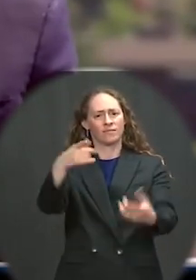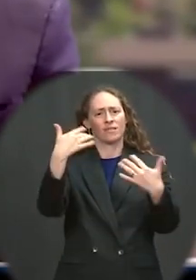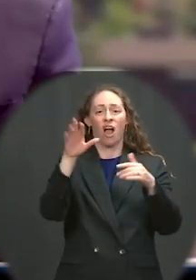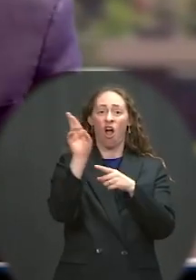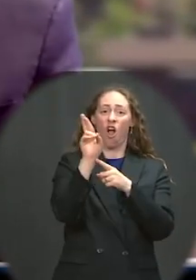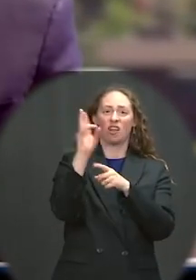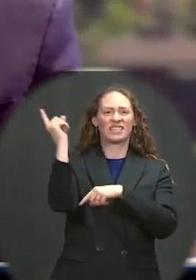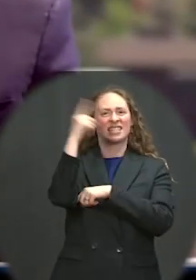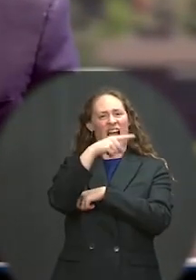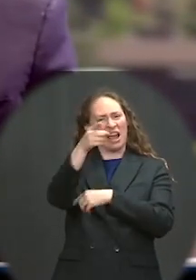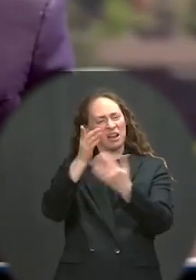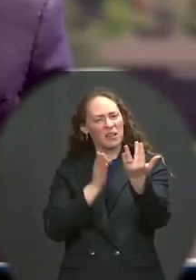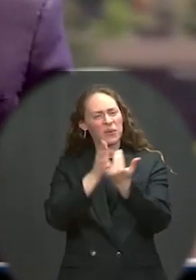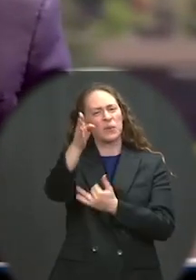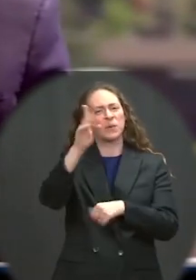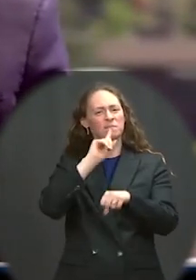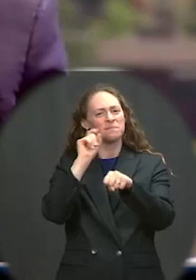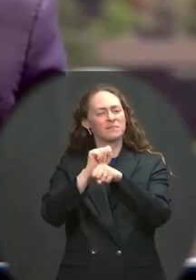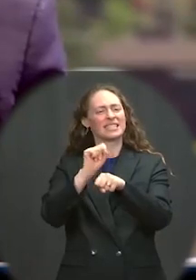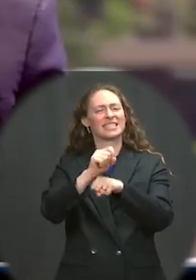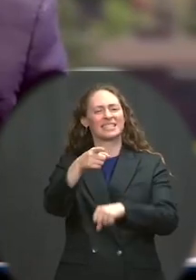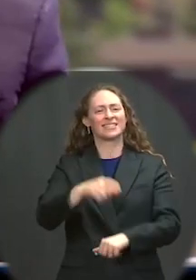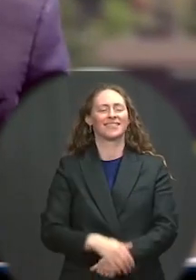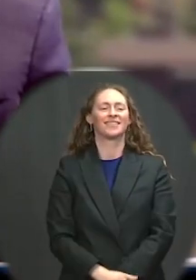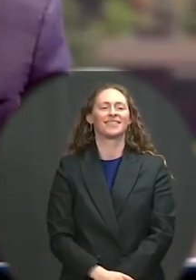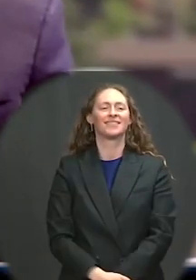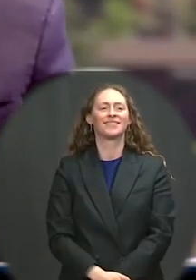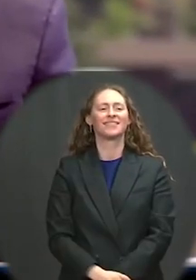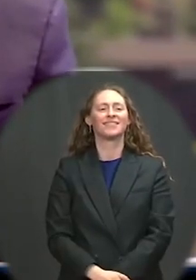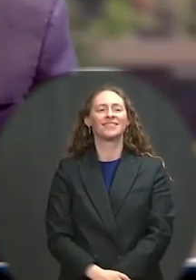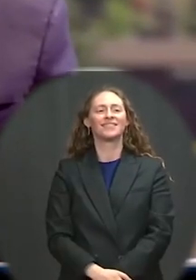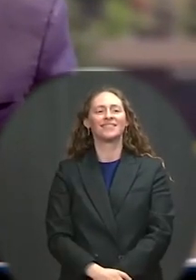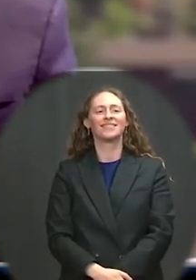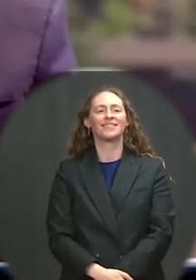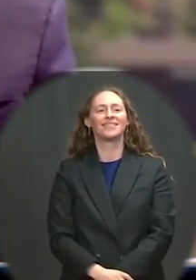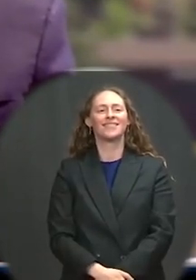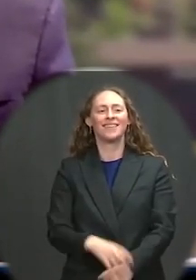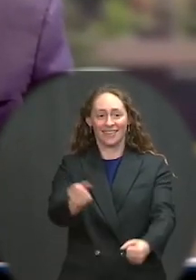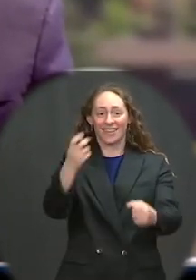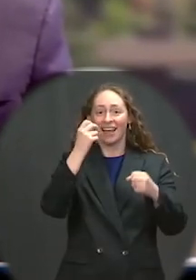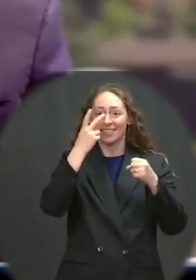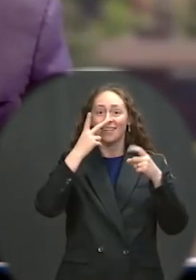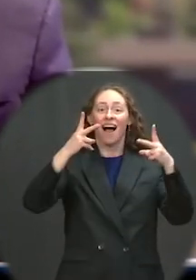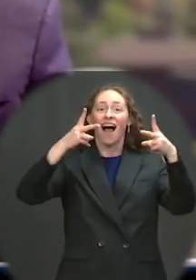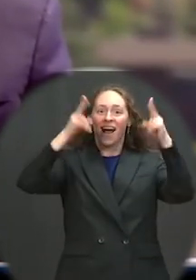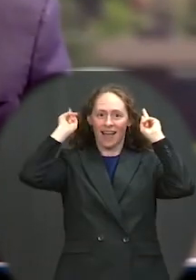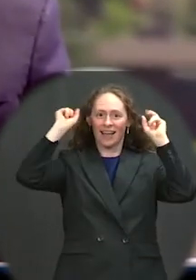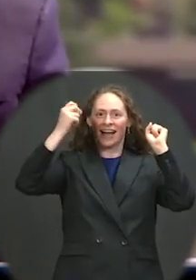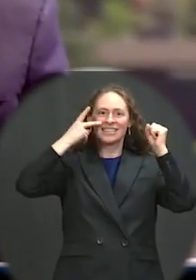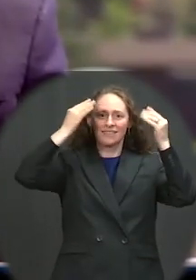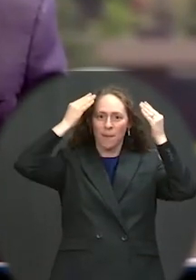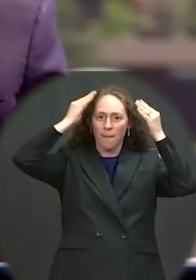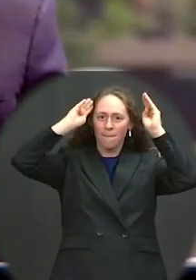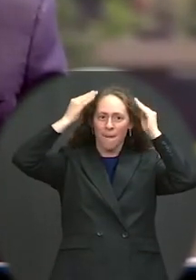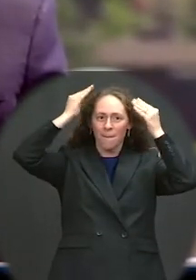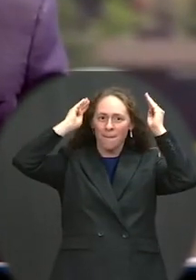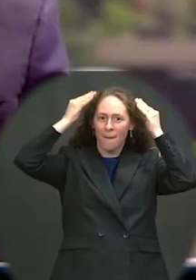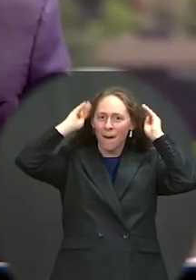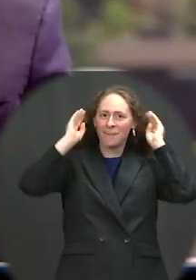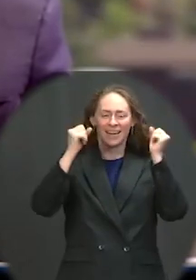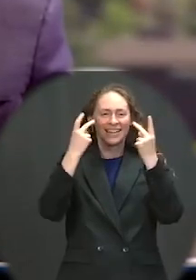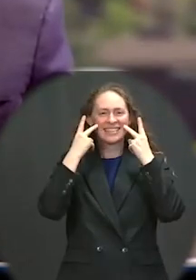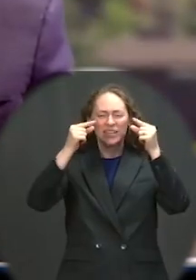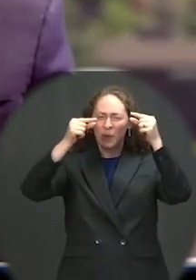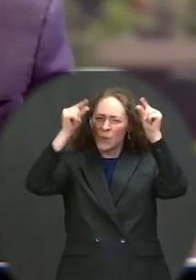summer. You got a haircut that showed every damn bump in your head. You learned to square the corners and square your medals.